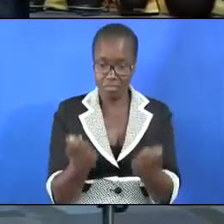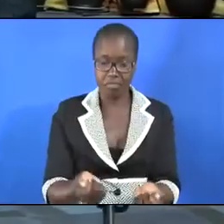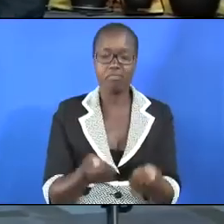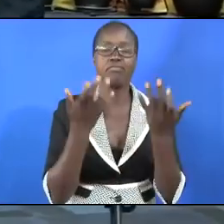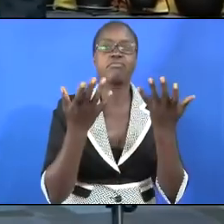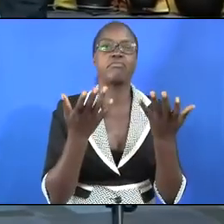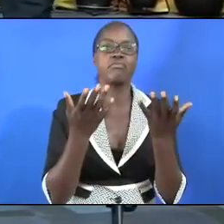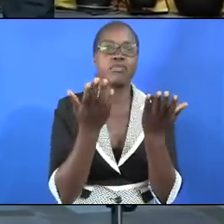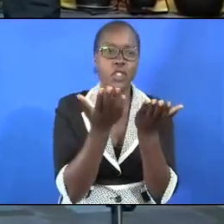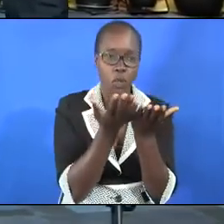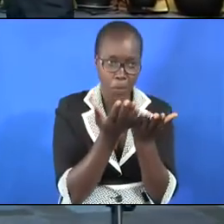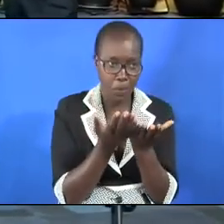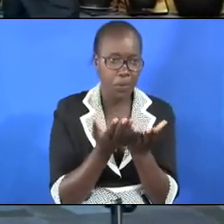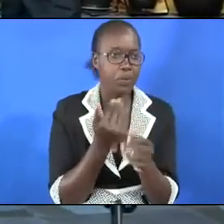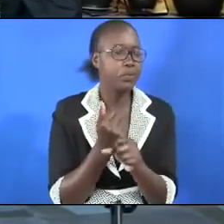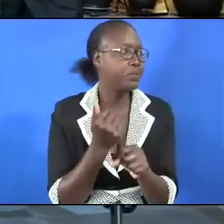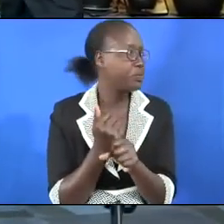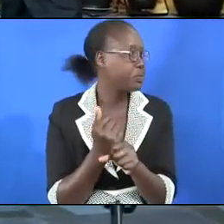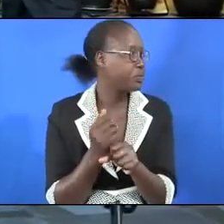they are very